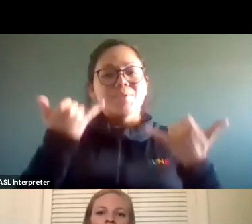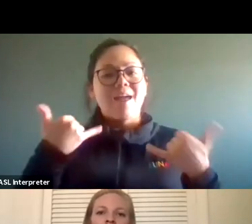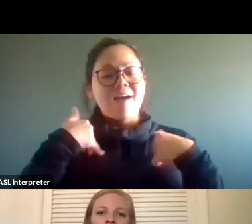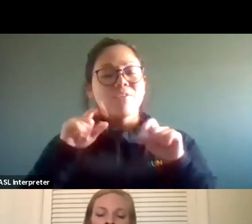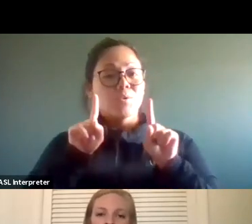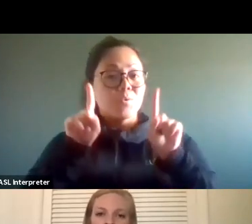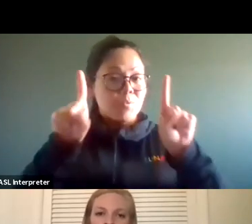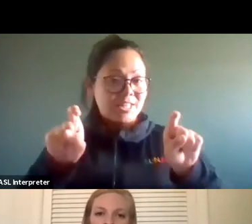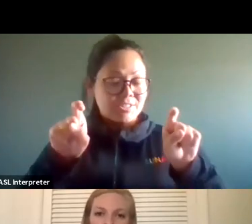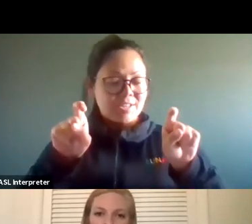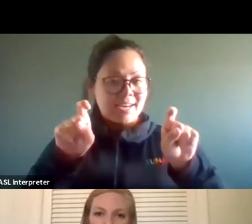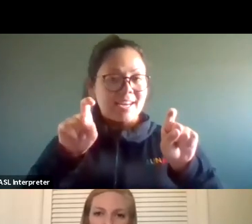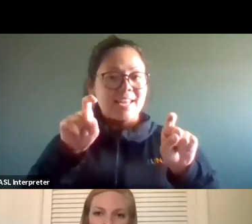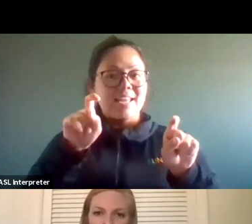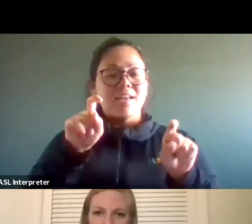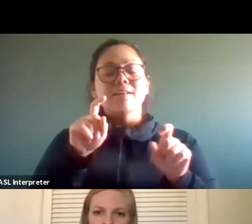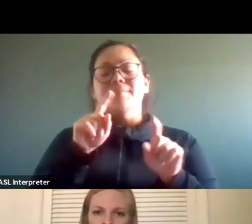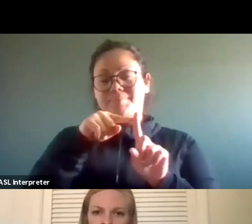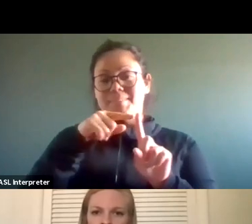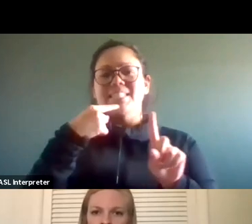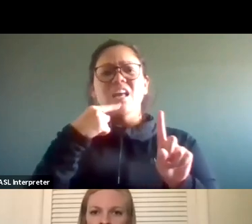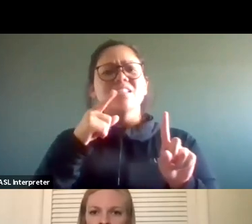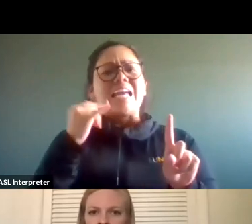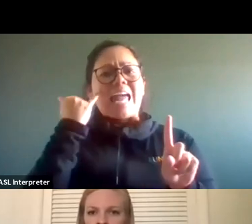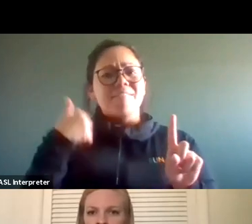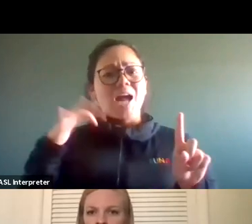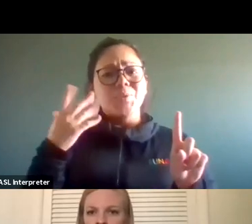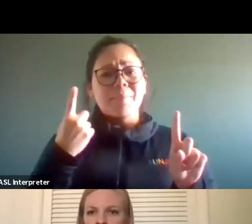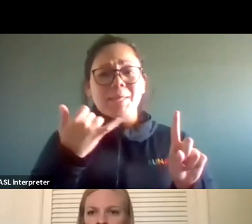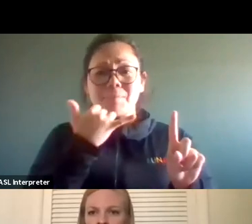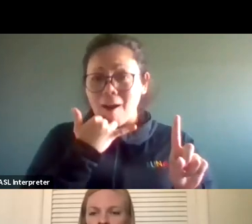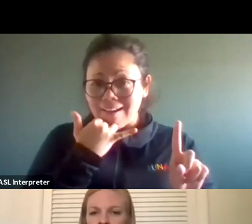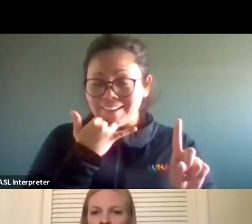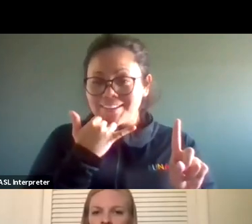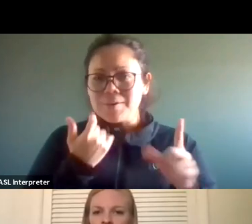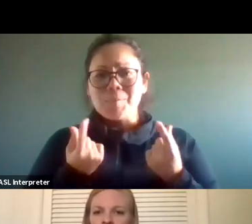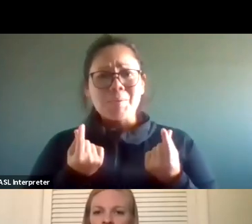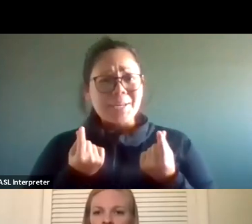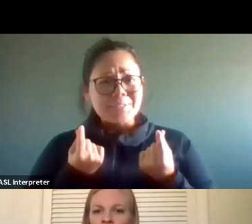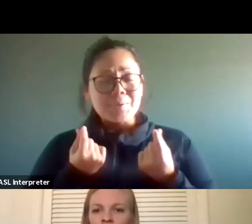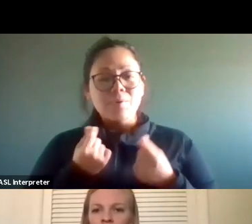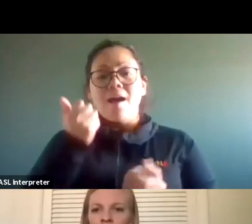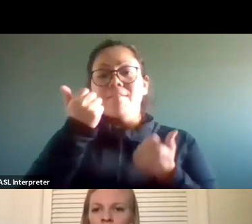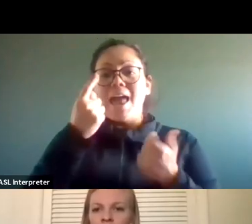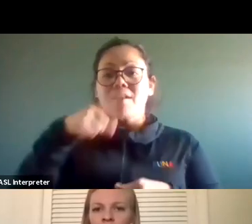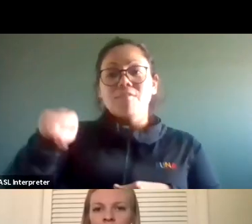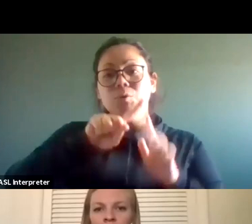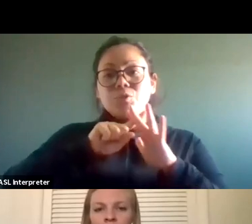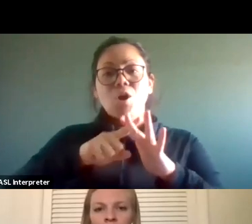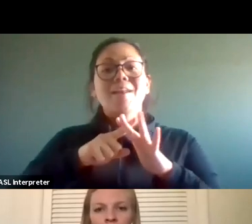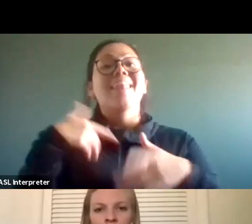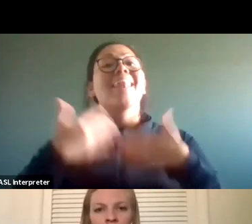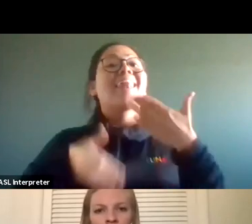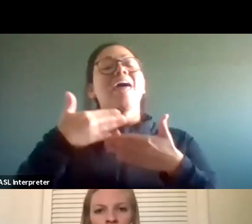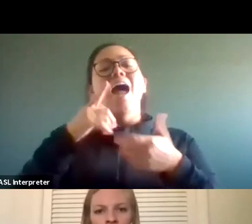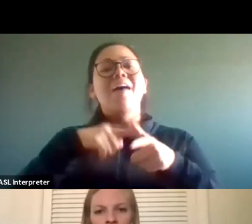What if I do or say something wrong when it comes to accessibility? Have any of you guys maybe started in the wrong direction and had